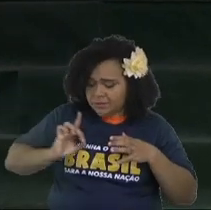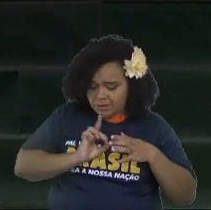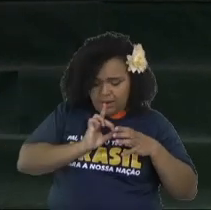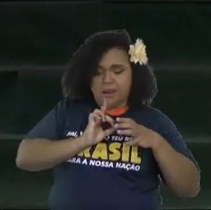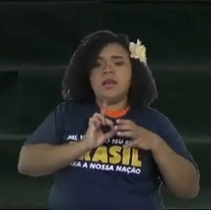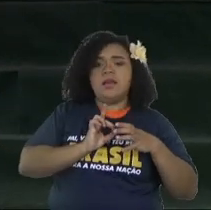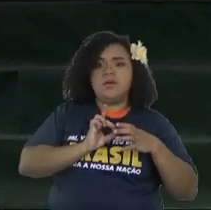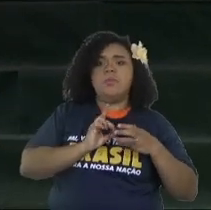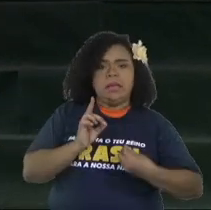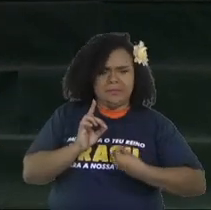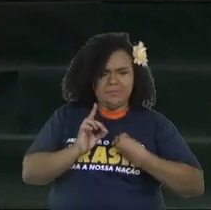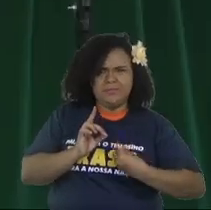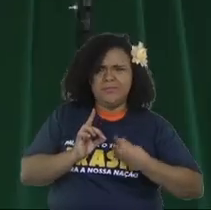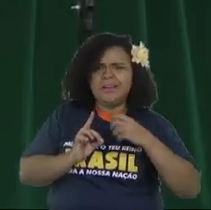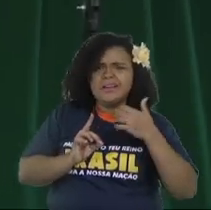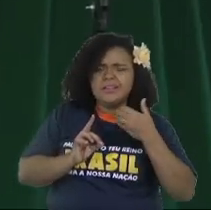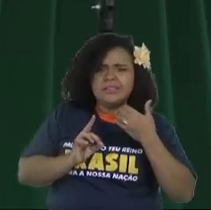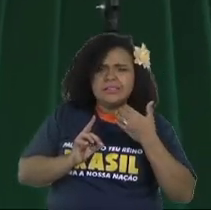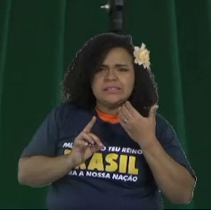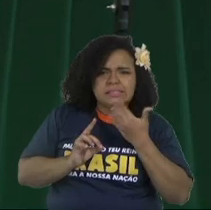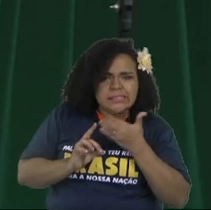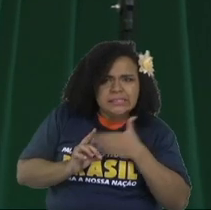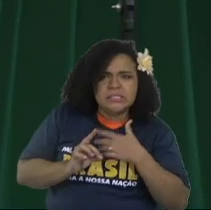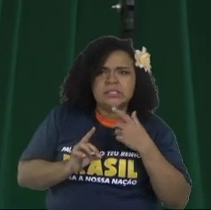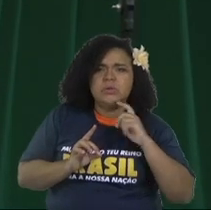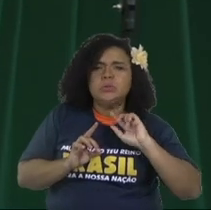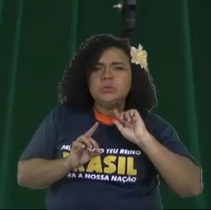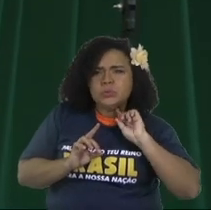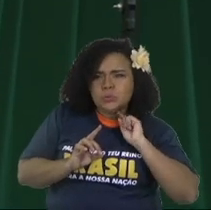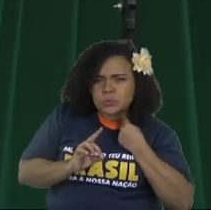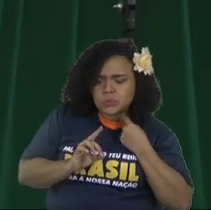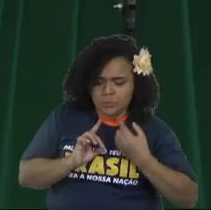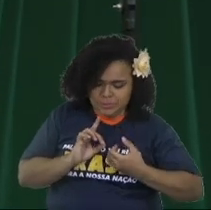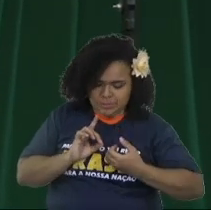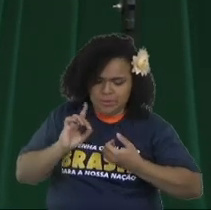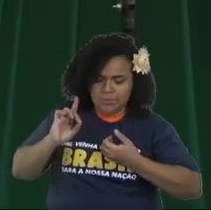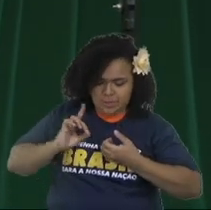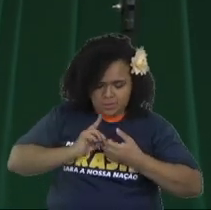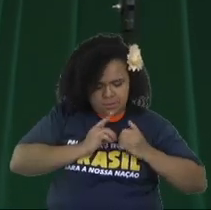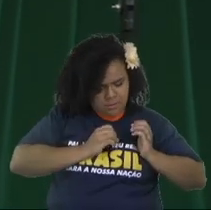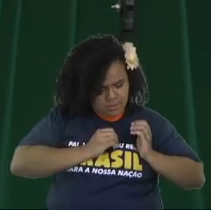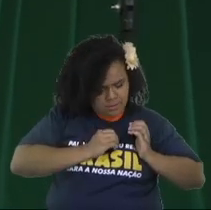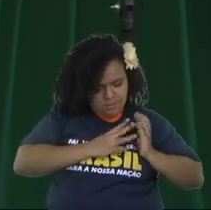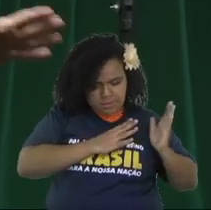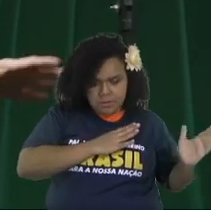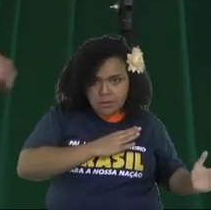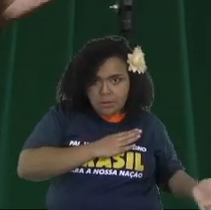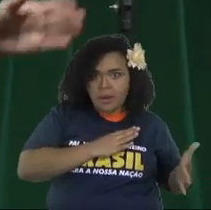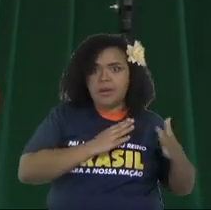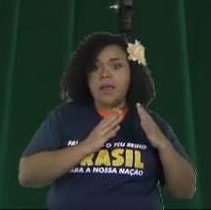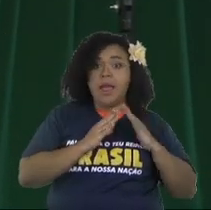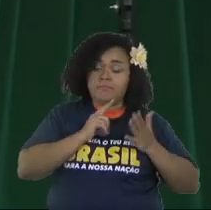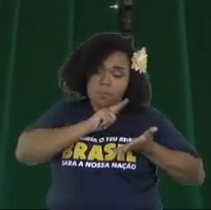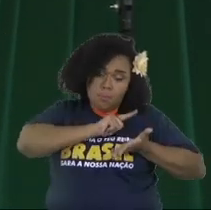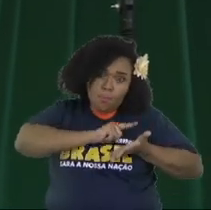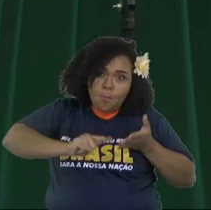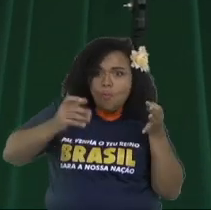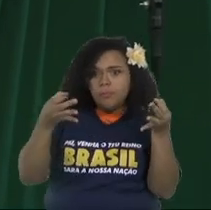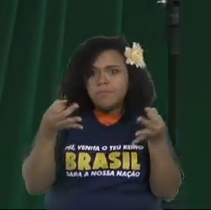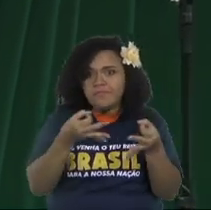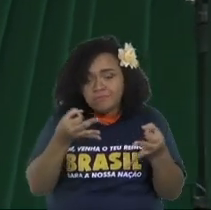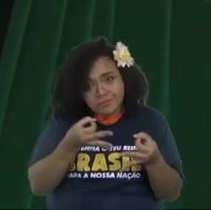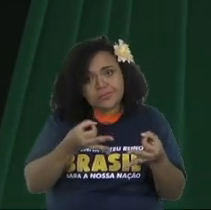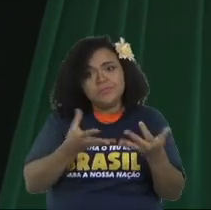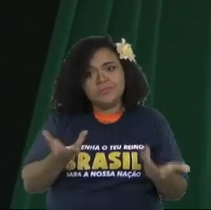your salvation in Christ. And when you think that you can offer something to get your salvation, this is a salvation